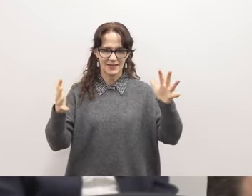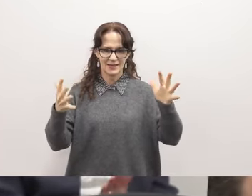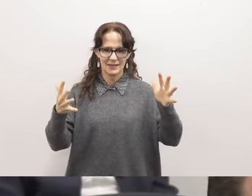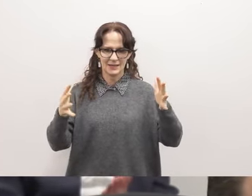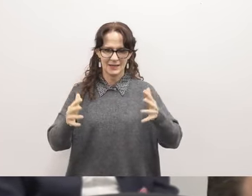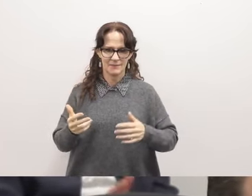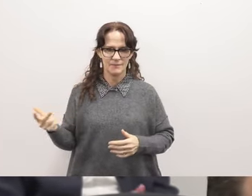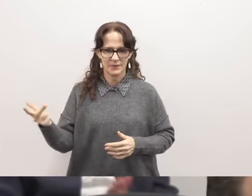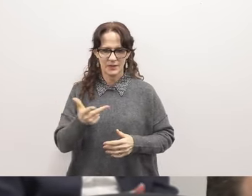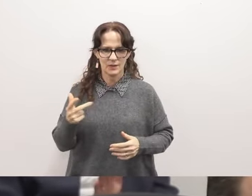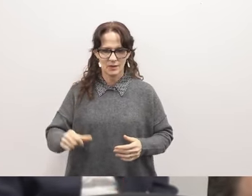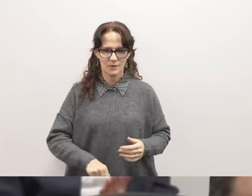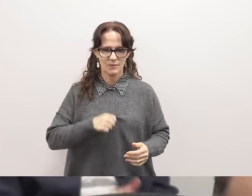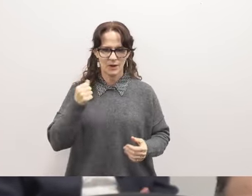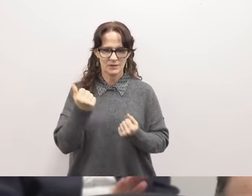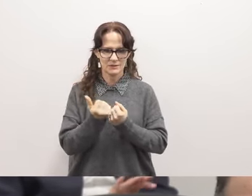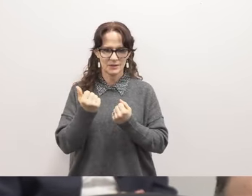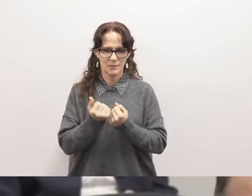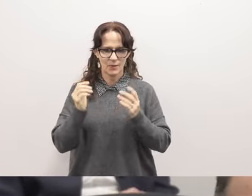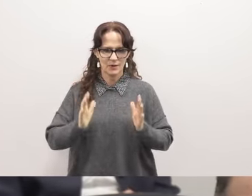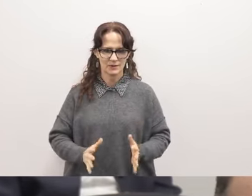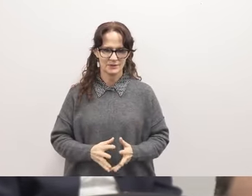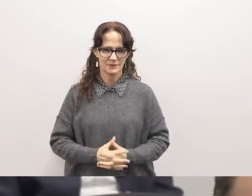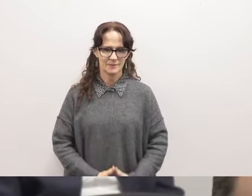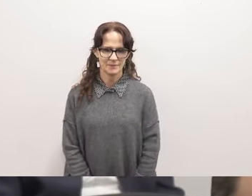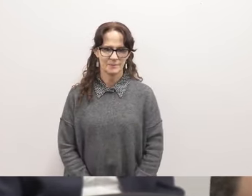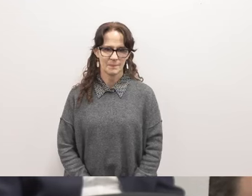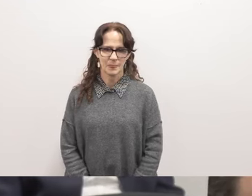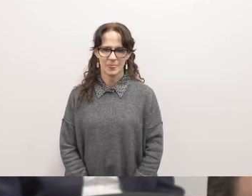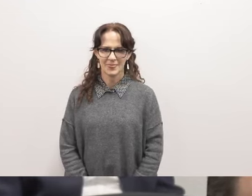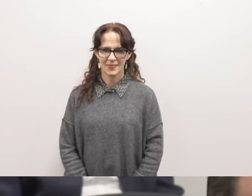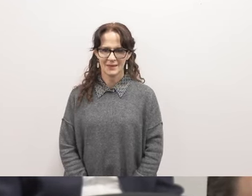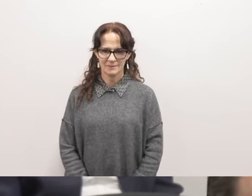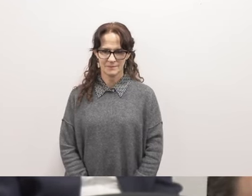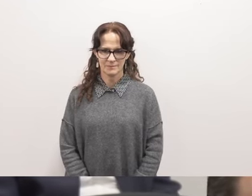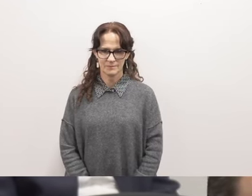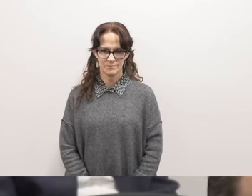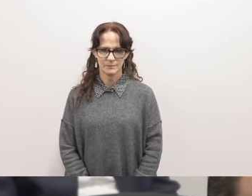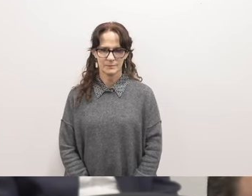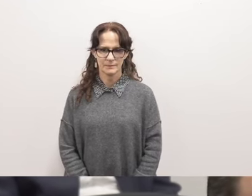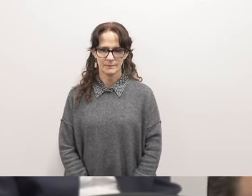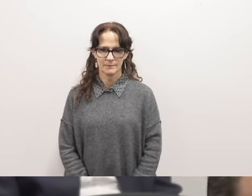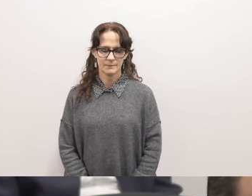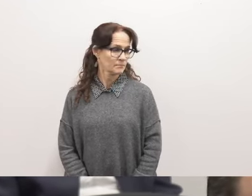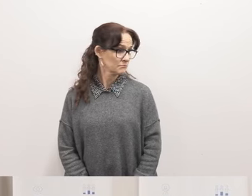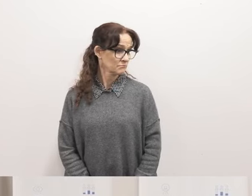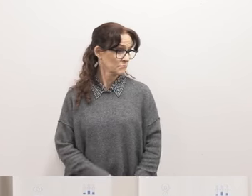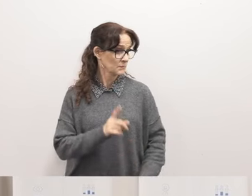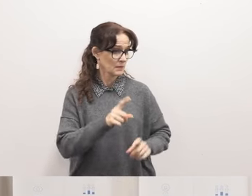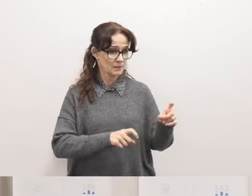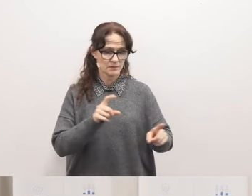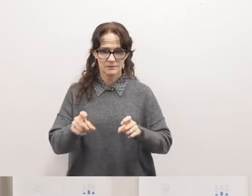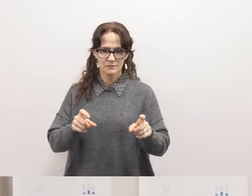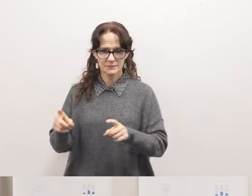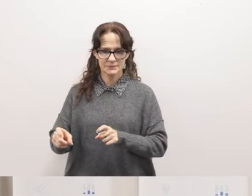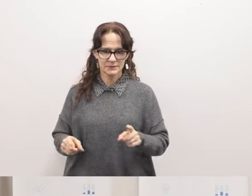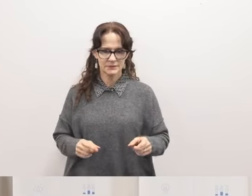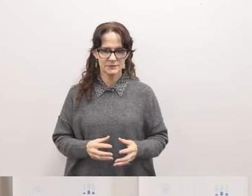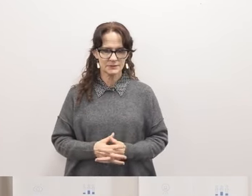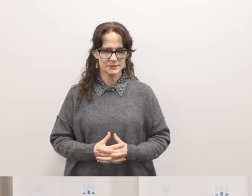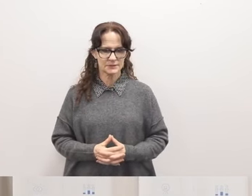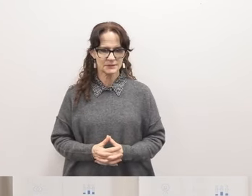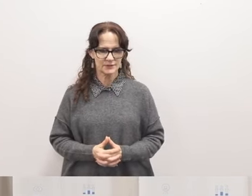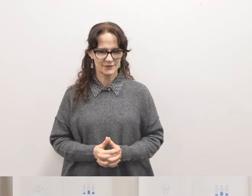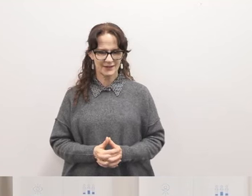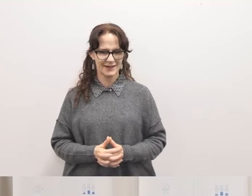um of my proudest supporters um let's see unless anybody has any questions i know we're very